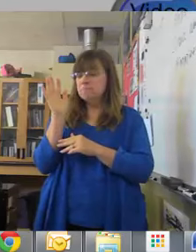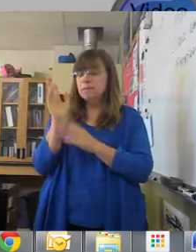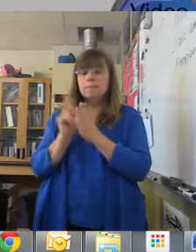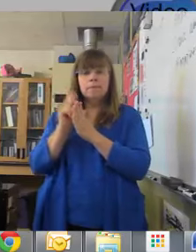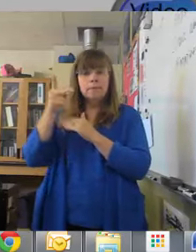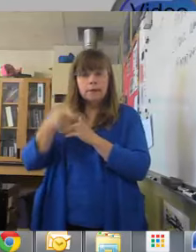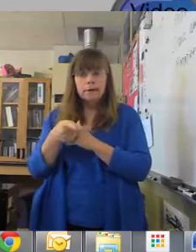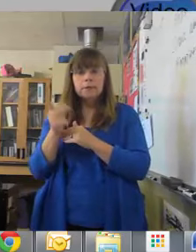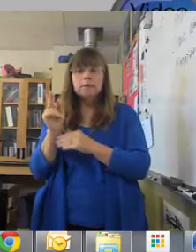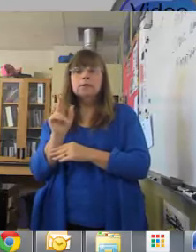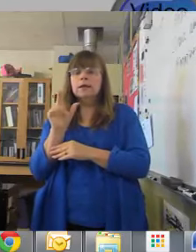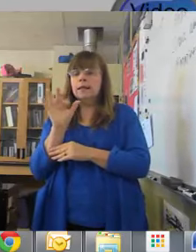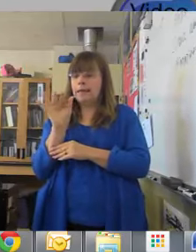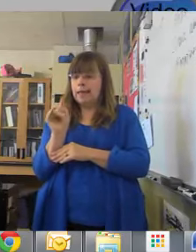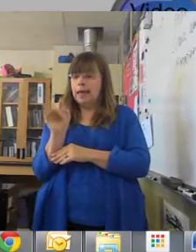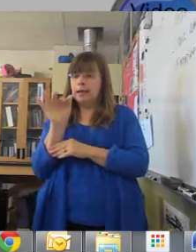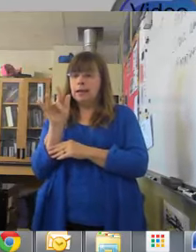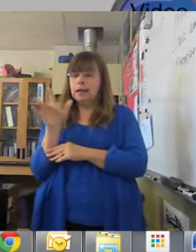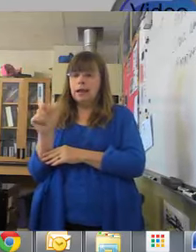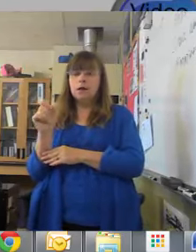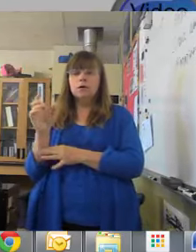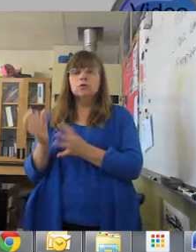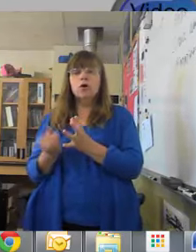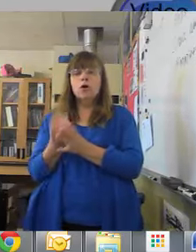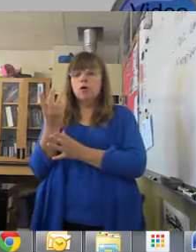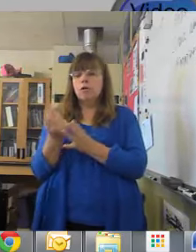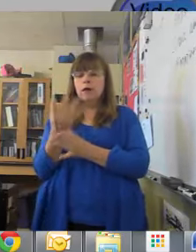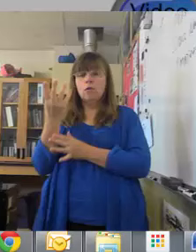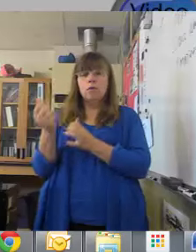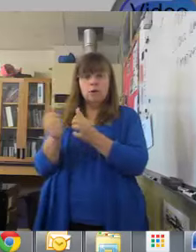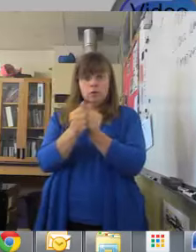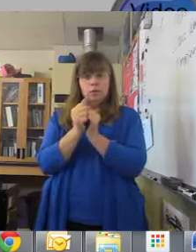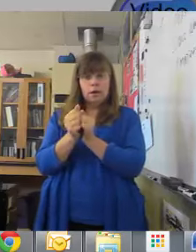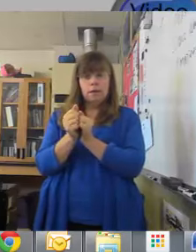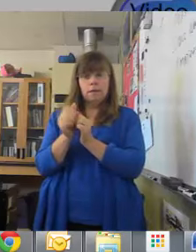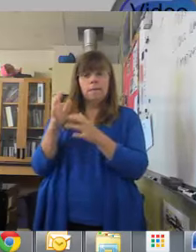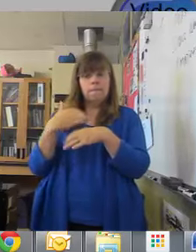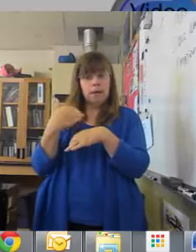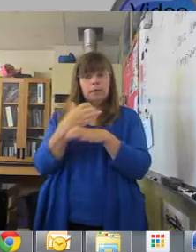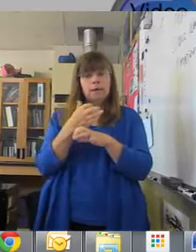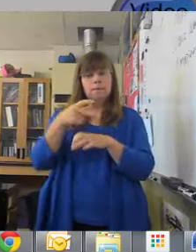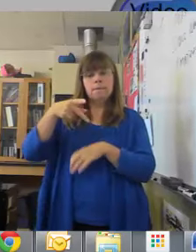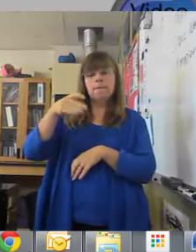seaweed growing in the pond. All of that together makes up a pond community.